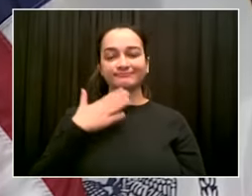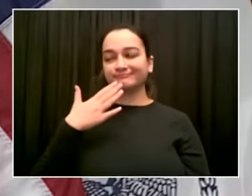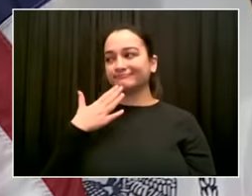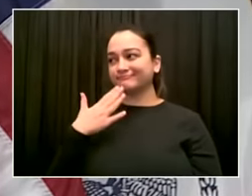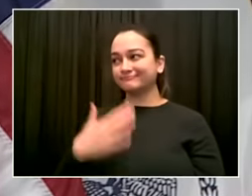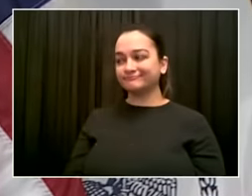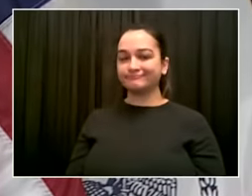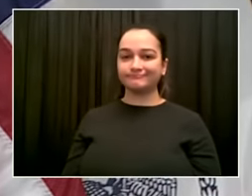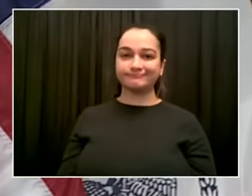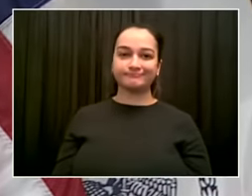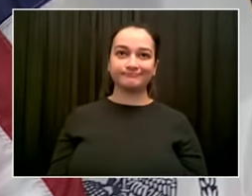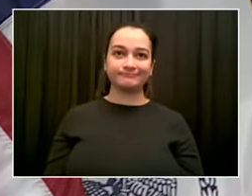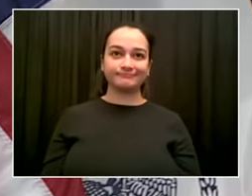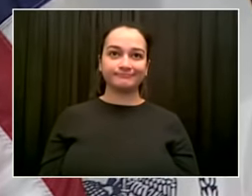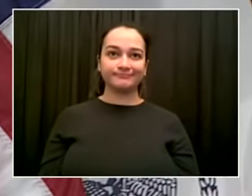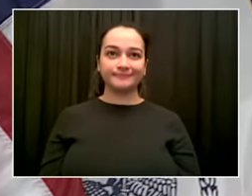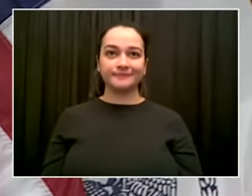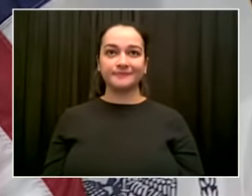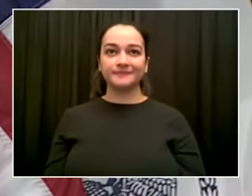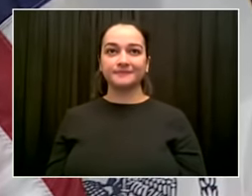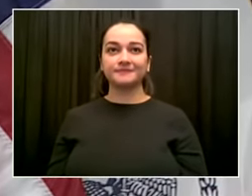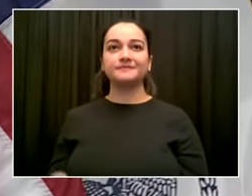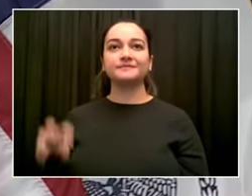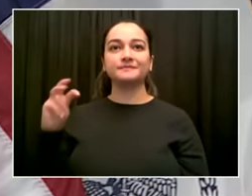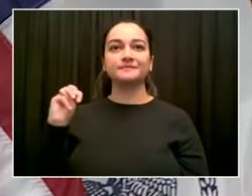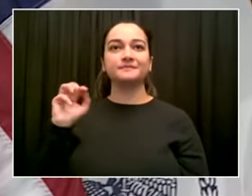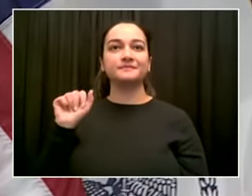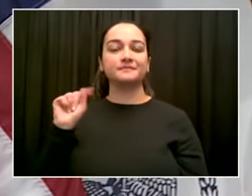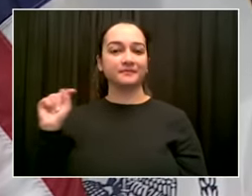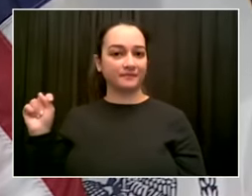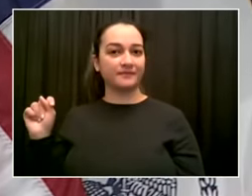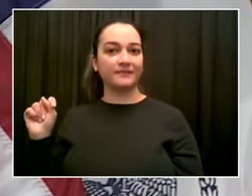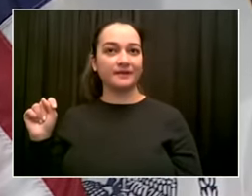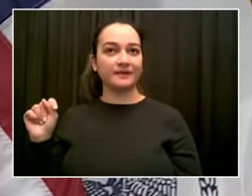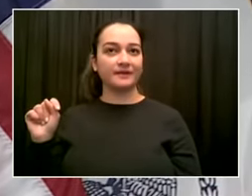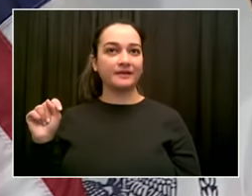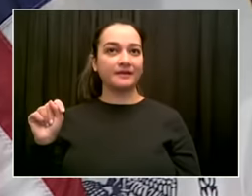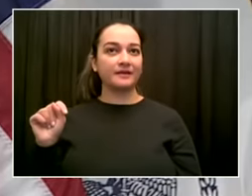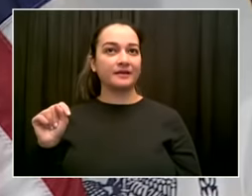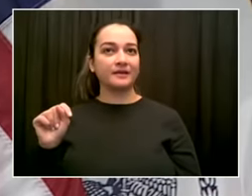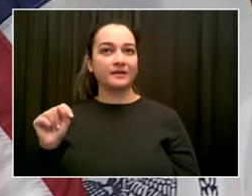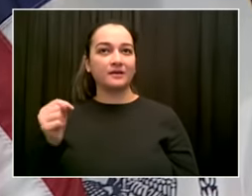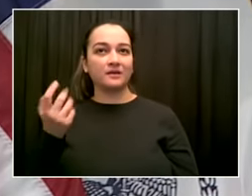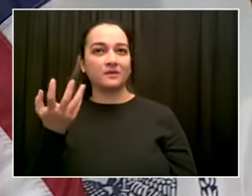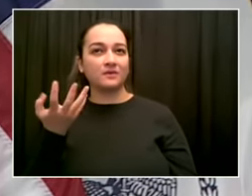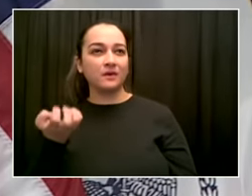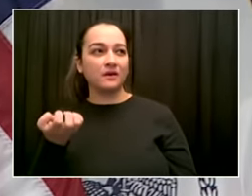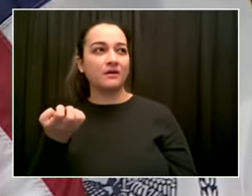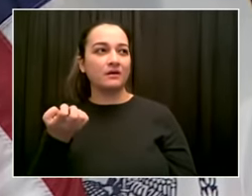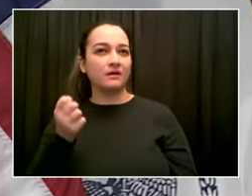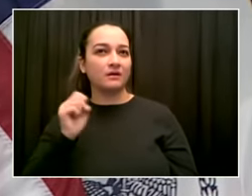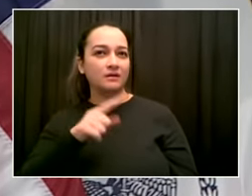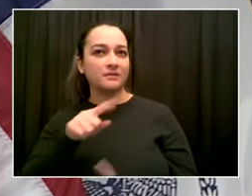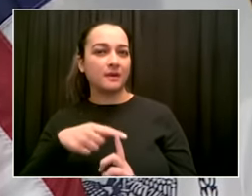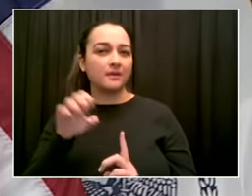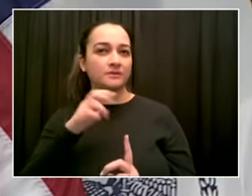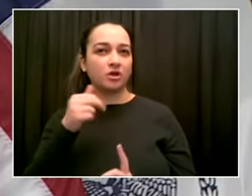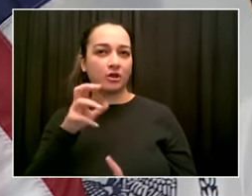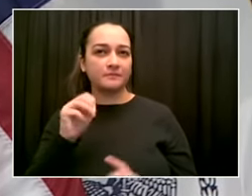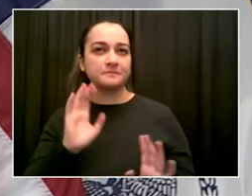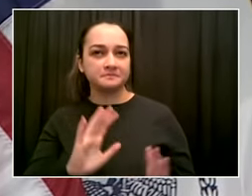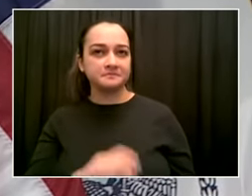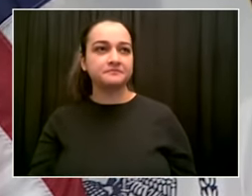I just want to shift kind of more broadly over to upper Manhattan and vaccine access there. There's been repeated